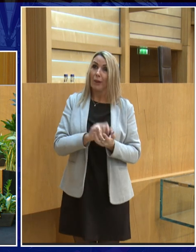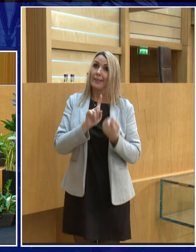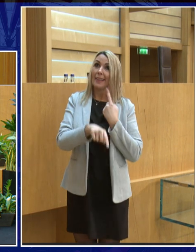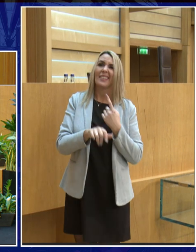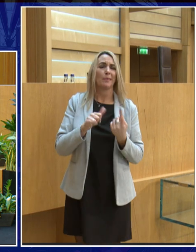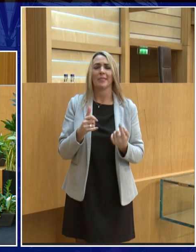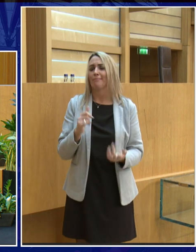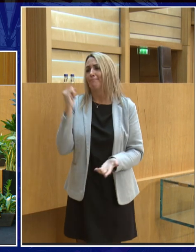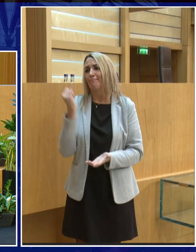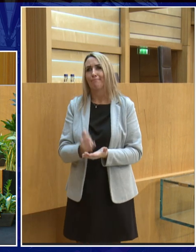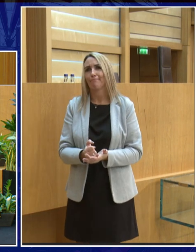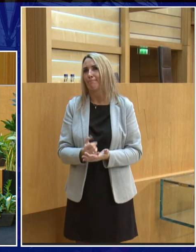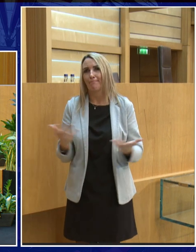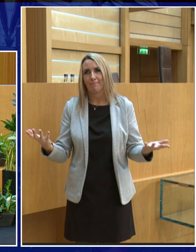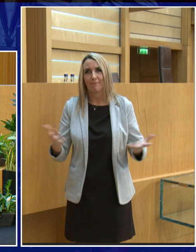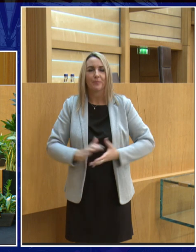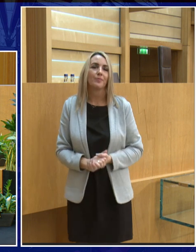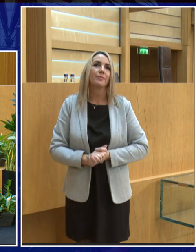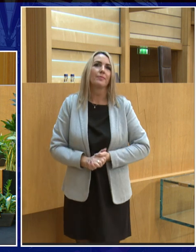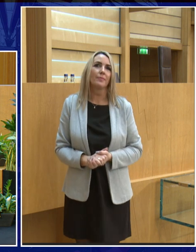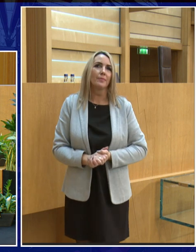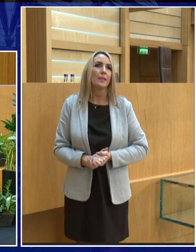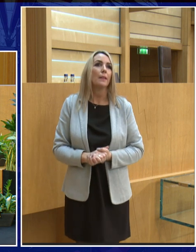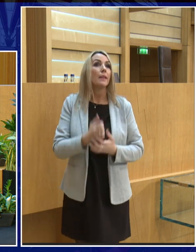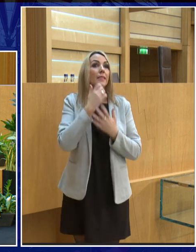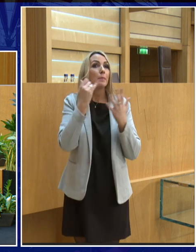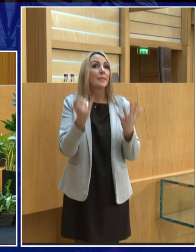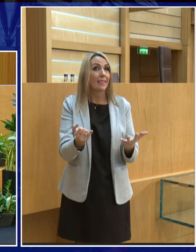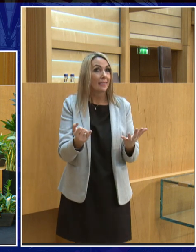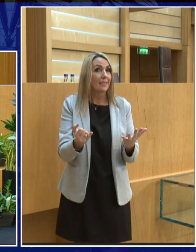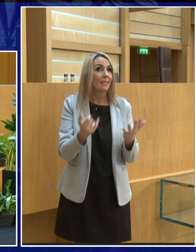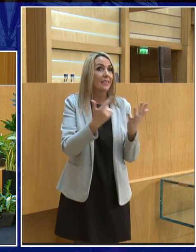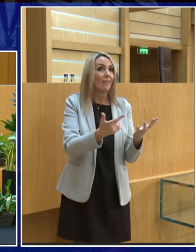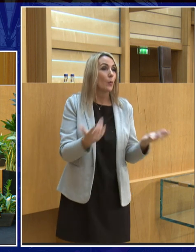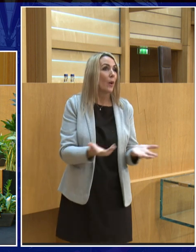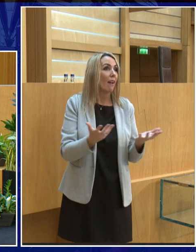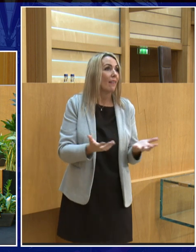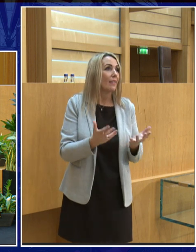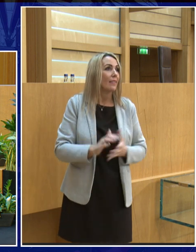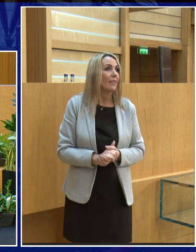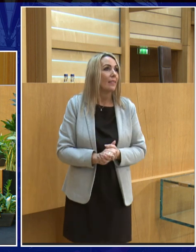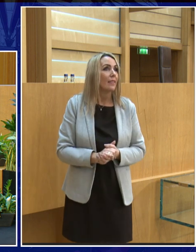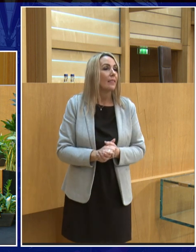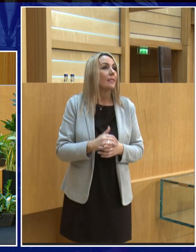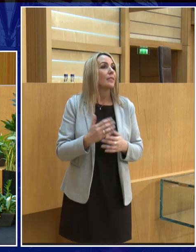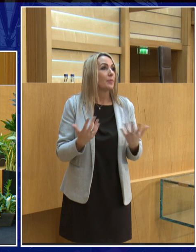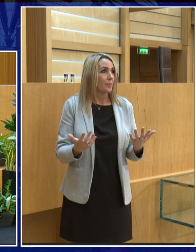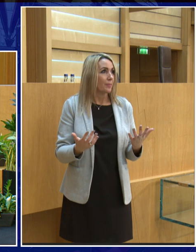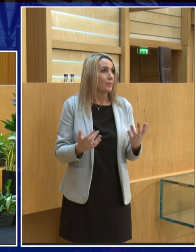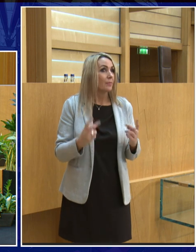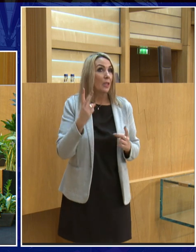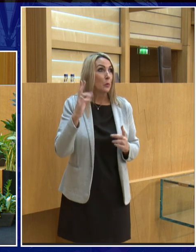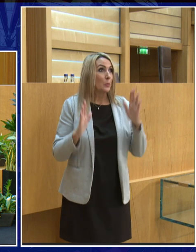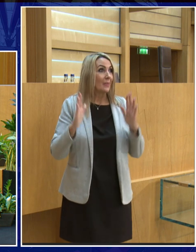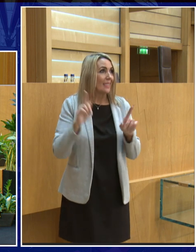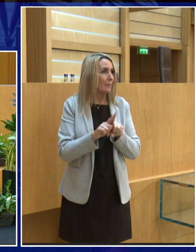sometimes you come to a totally different conclusion I've got where's six and where's seven now I'll take if I may two hands